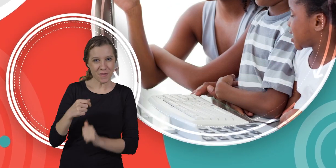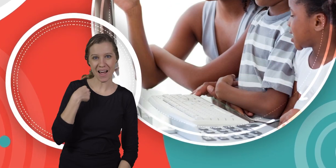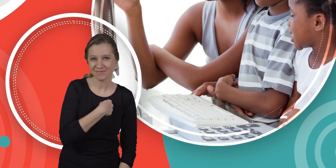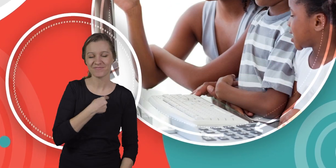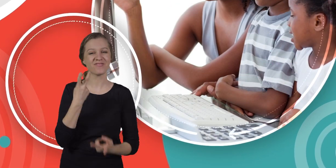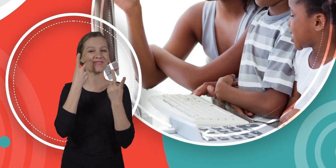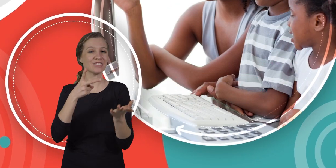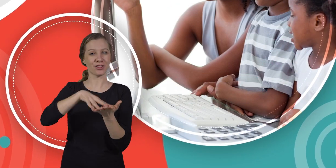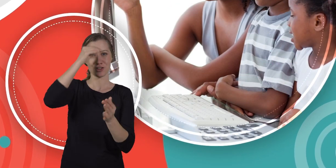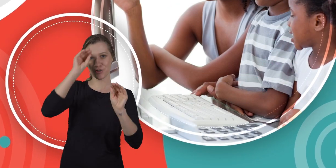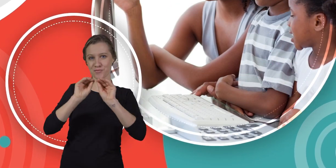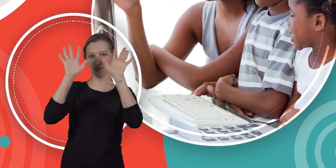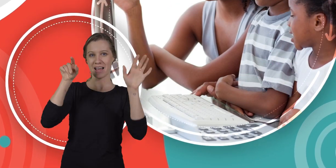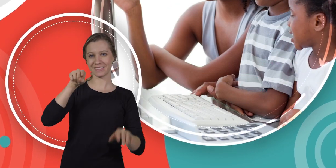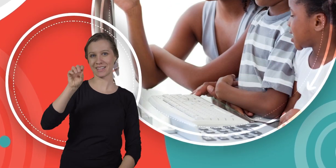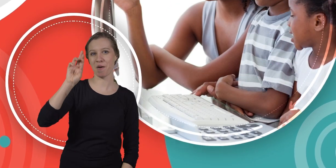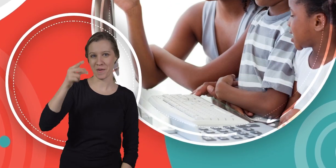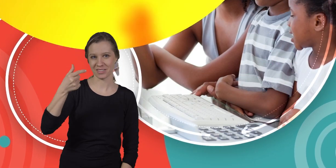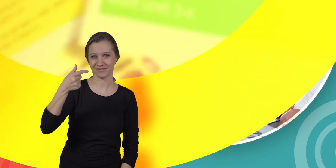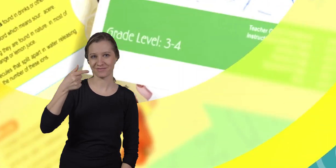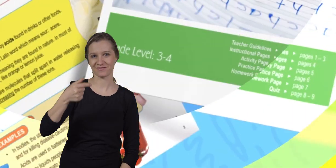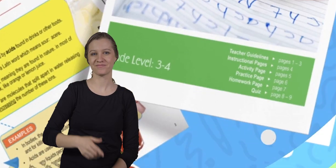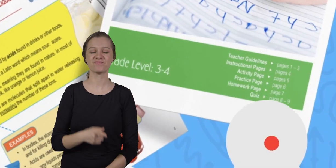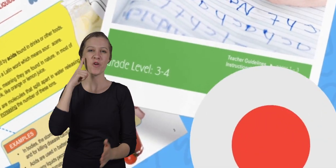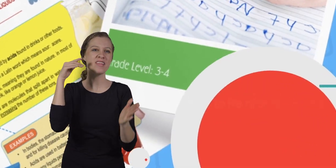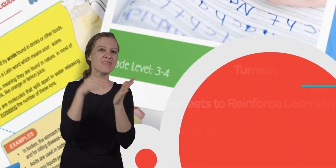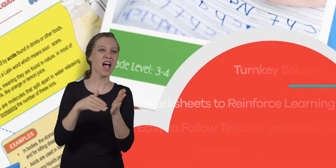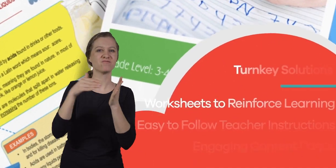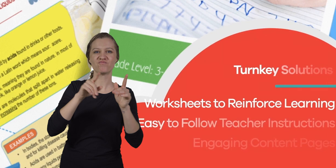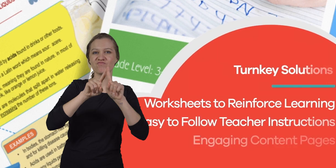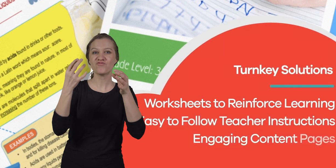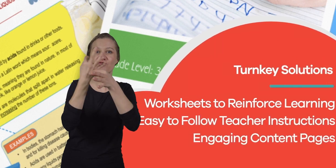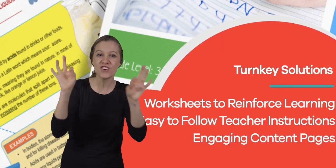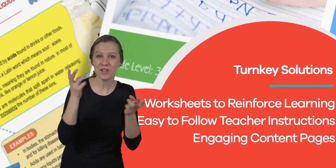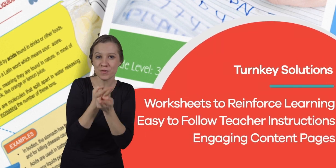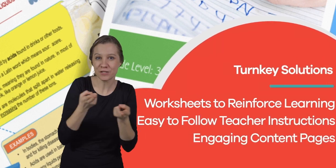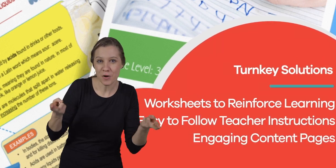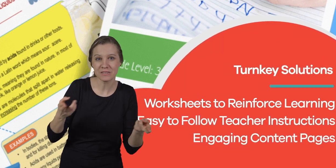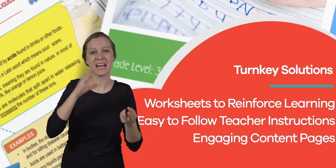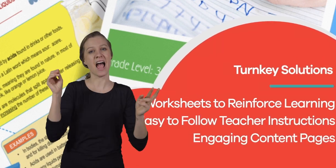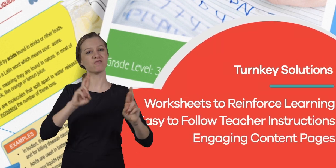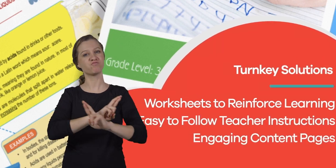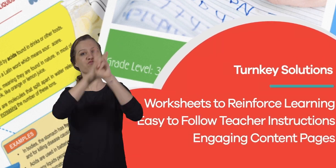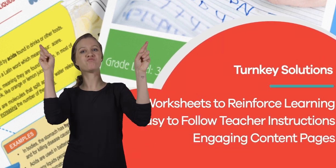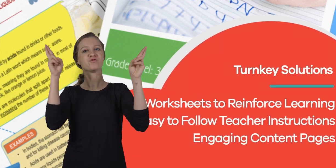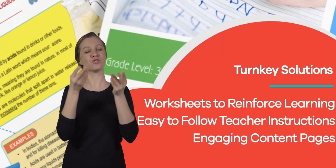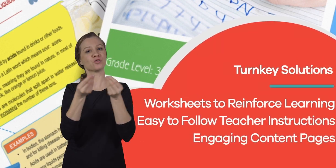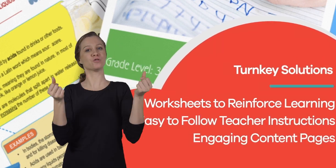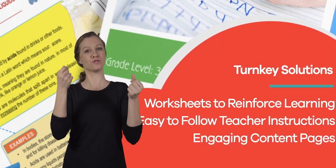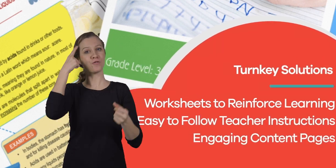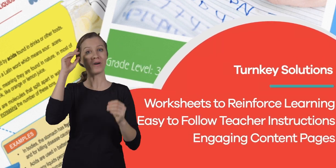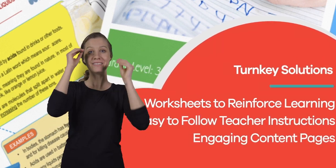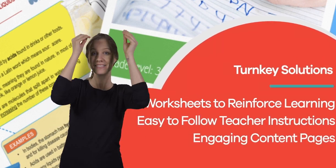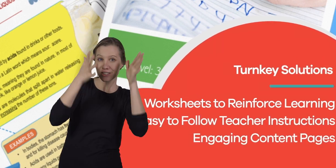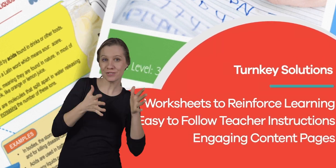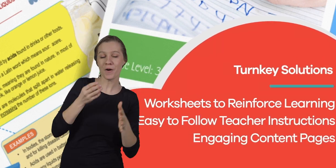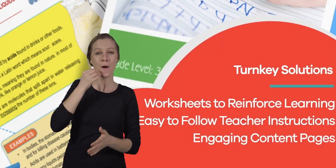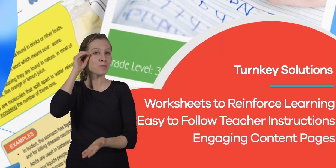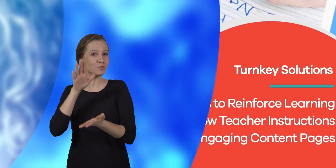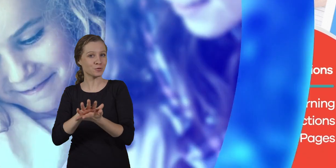for thousands of free resources and turnkey solutions for teachers and homeschoolers